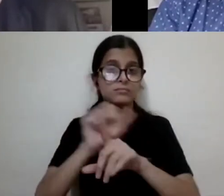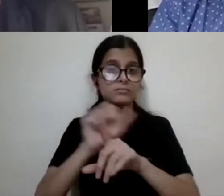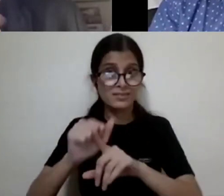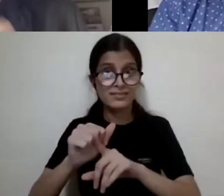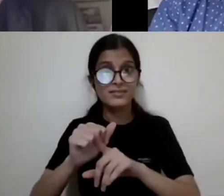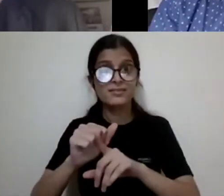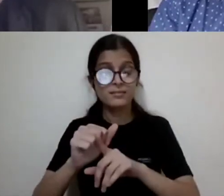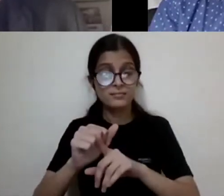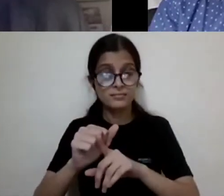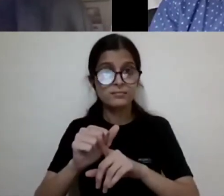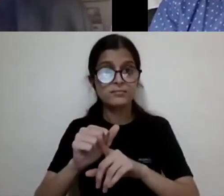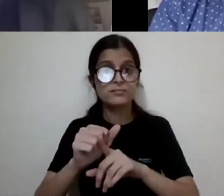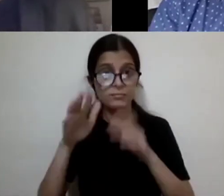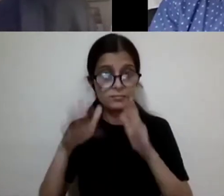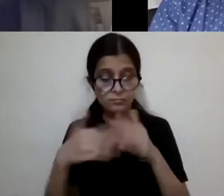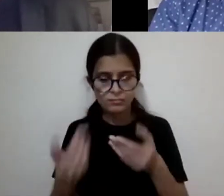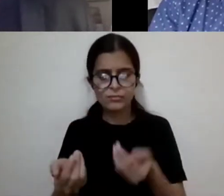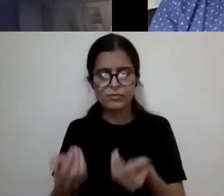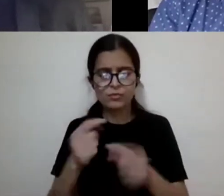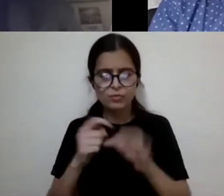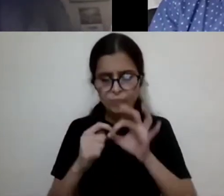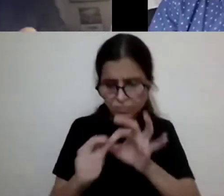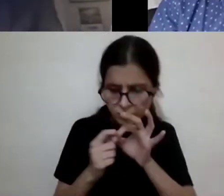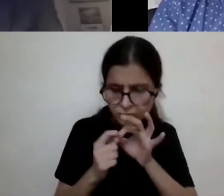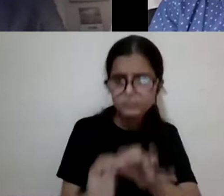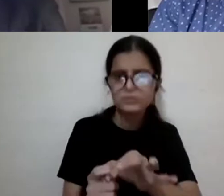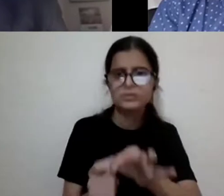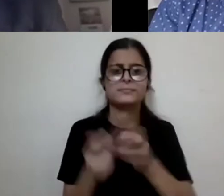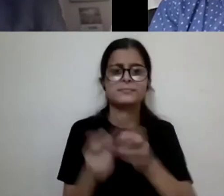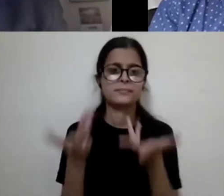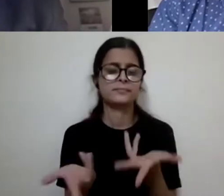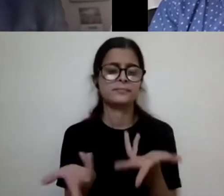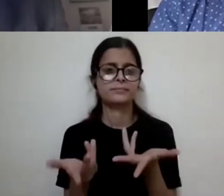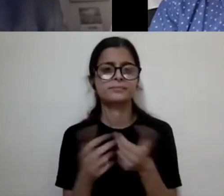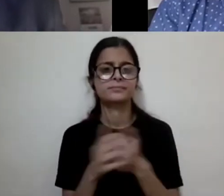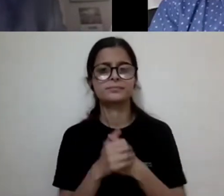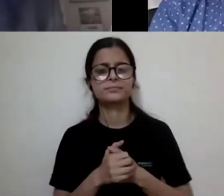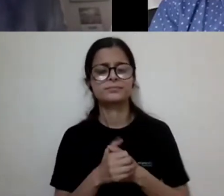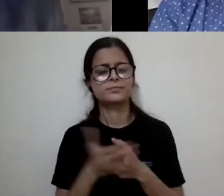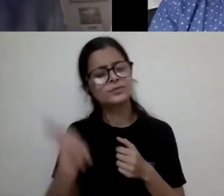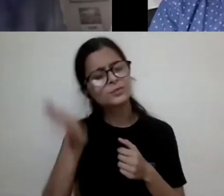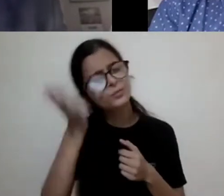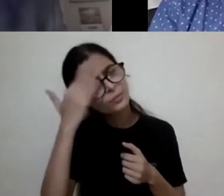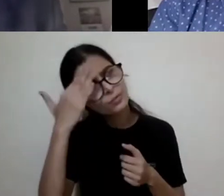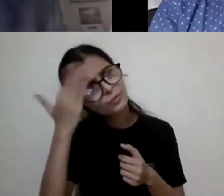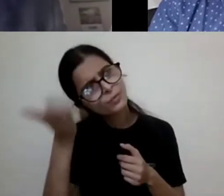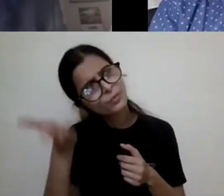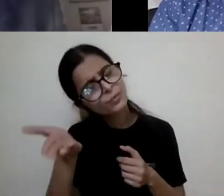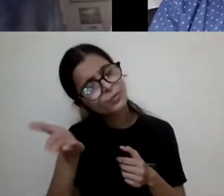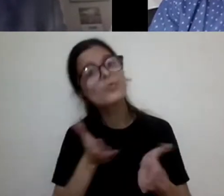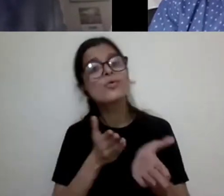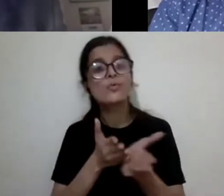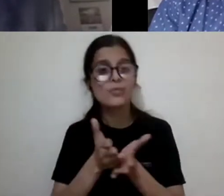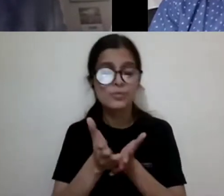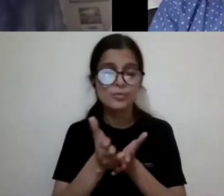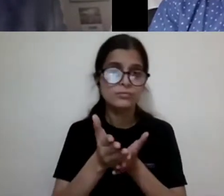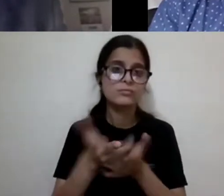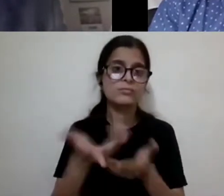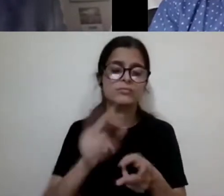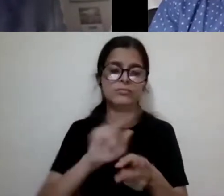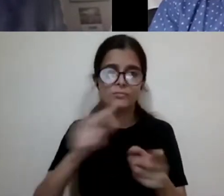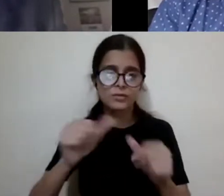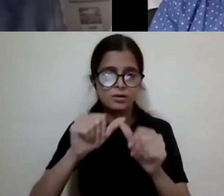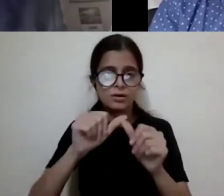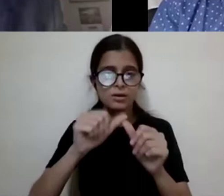there's much more ground for questioning them. Um, you know, the, the way that the, the, the DSM, the diagnostic and